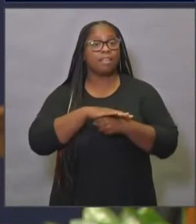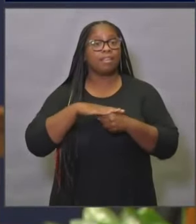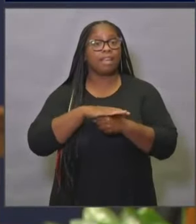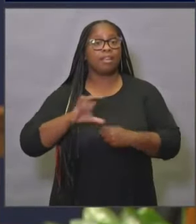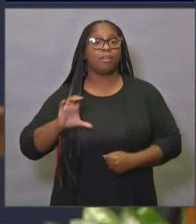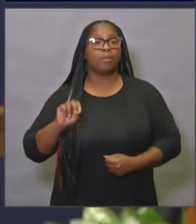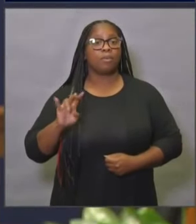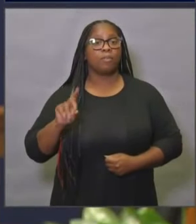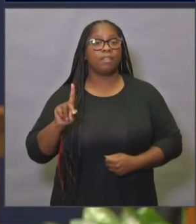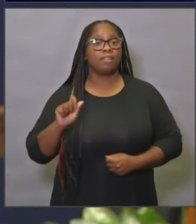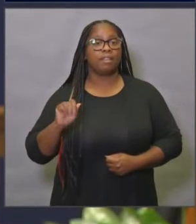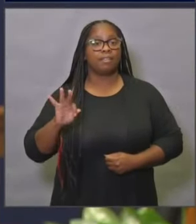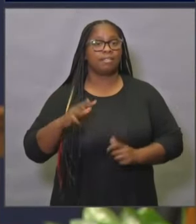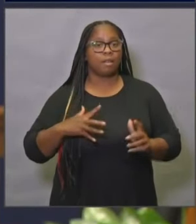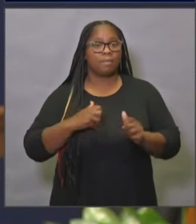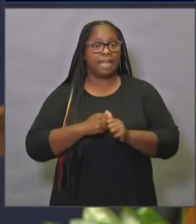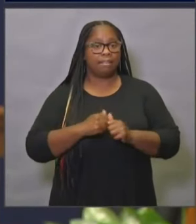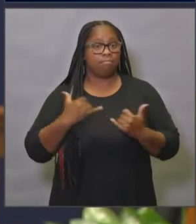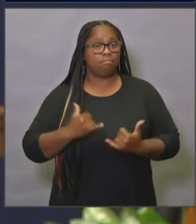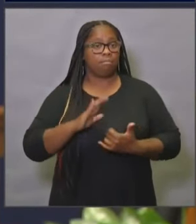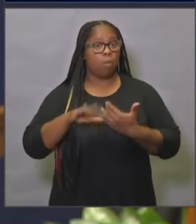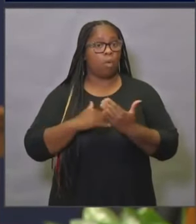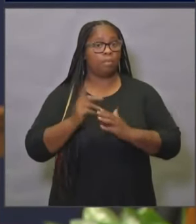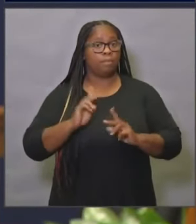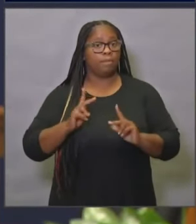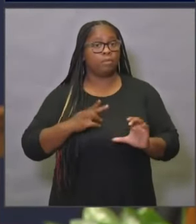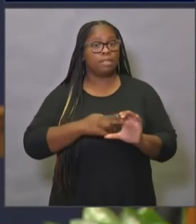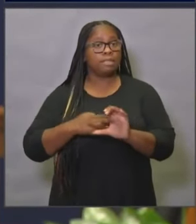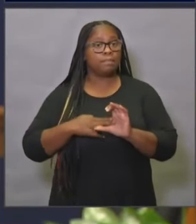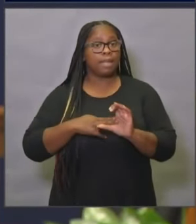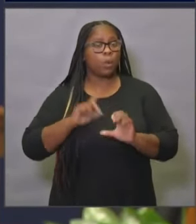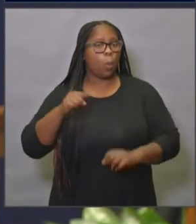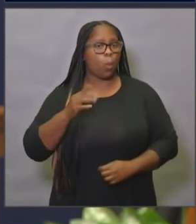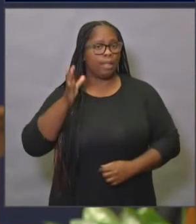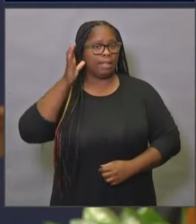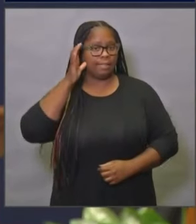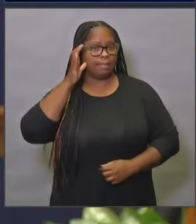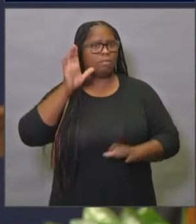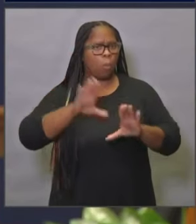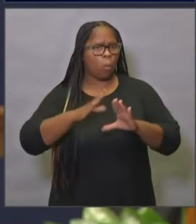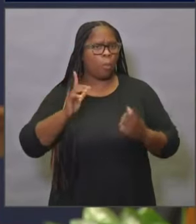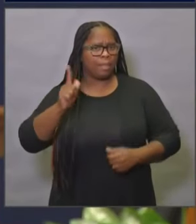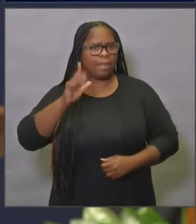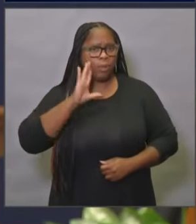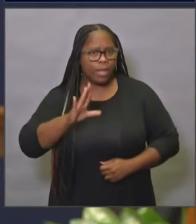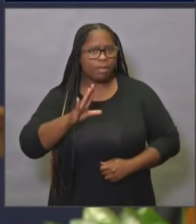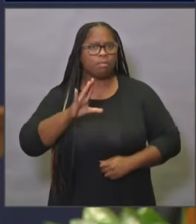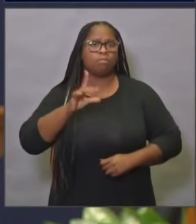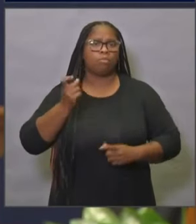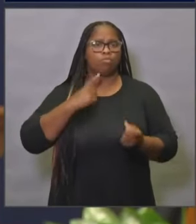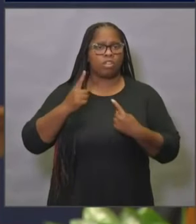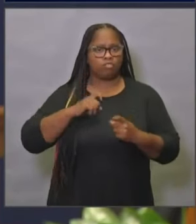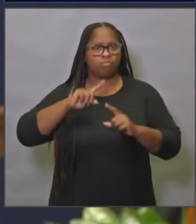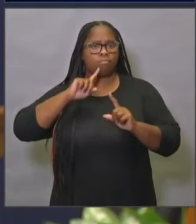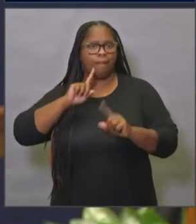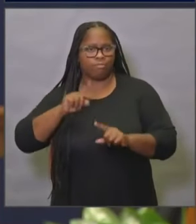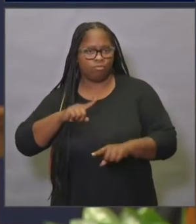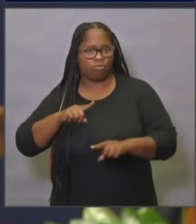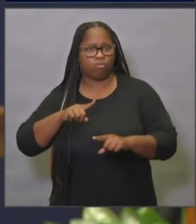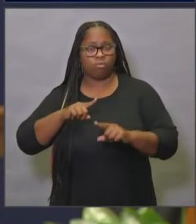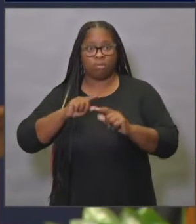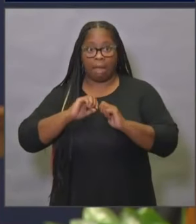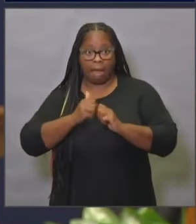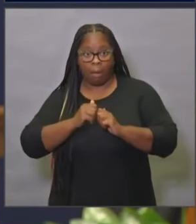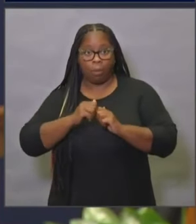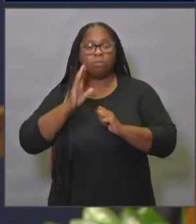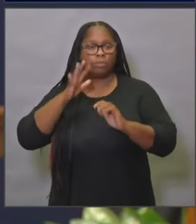update. At this time, all participants are in listen-only mode. Later, will conduct a question-and-answer session and instructions will be given at that